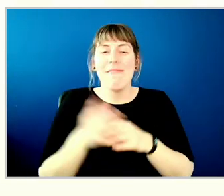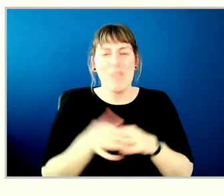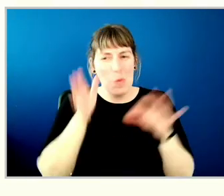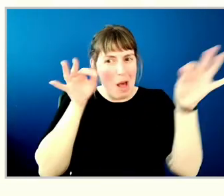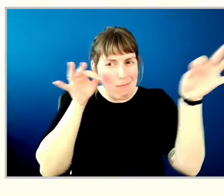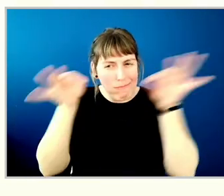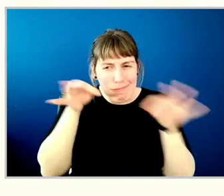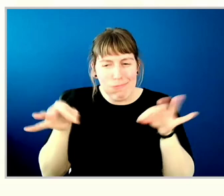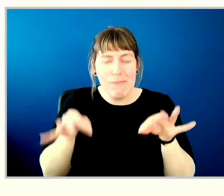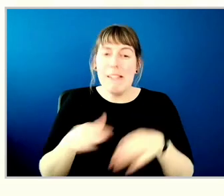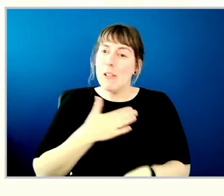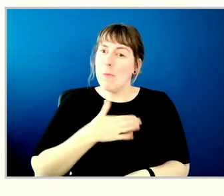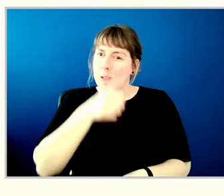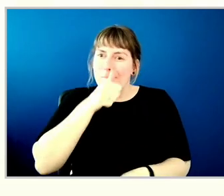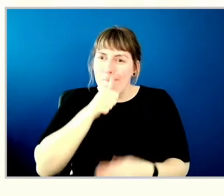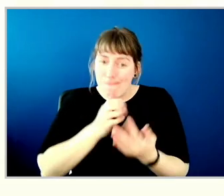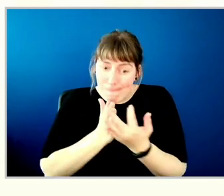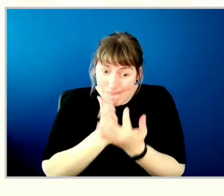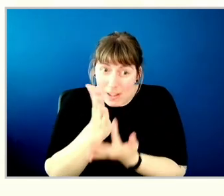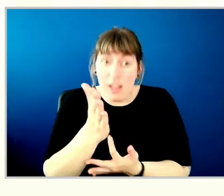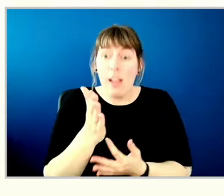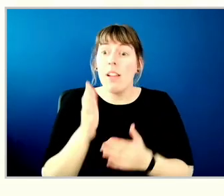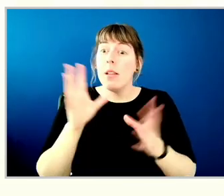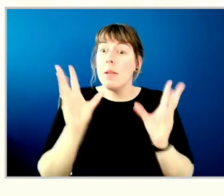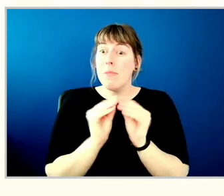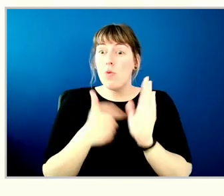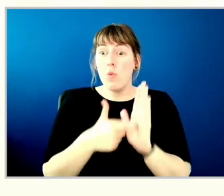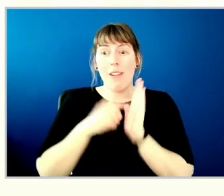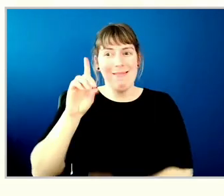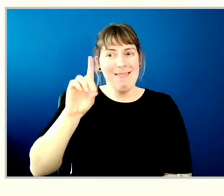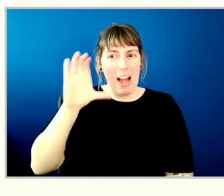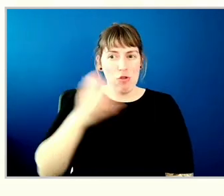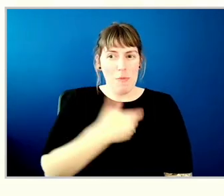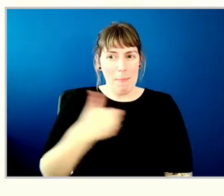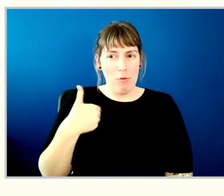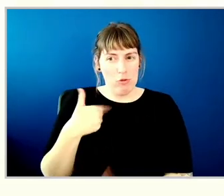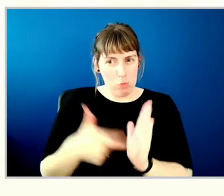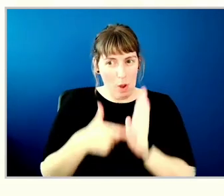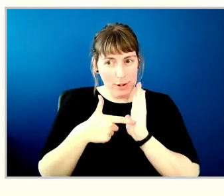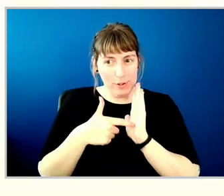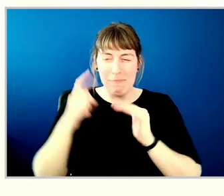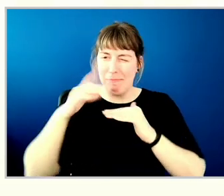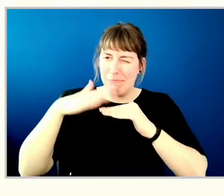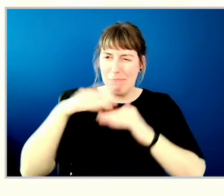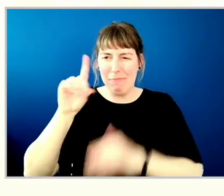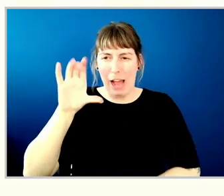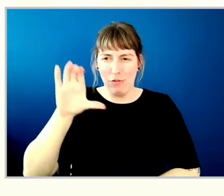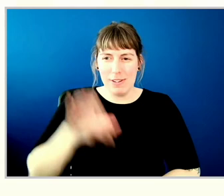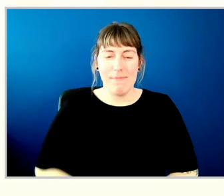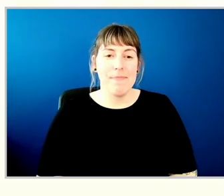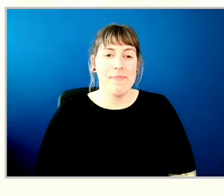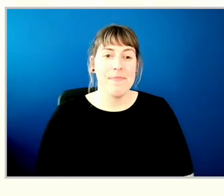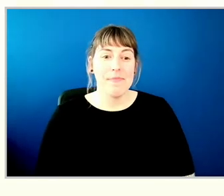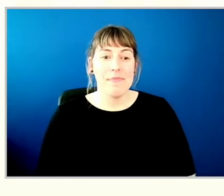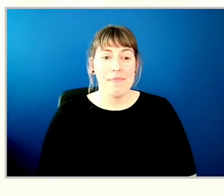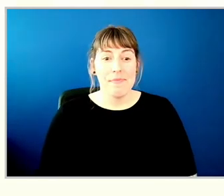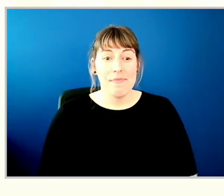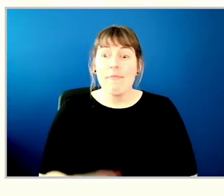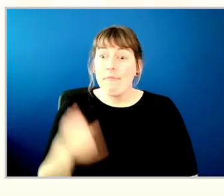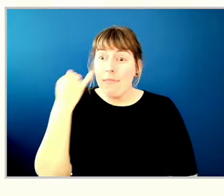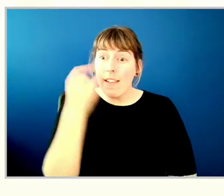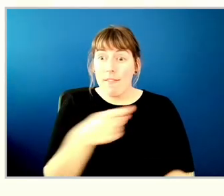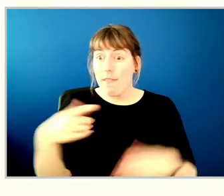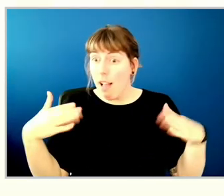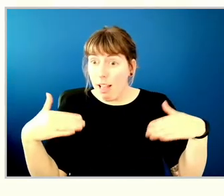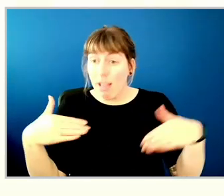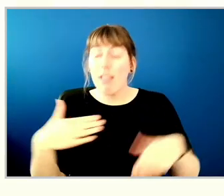end, as we need 100 members for this meeting to be duly convened. If you haven't already done so, please make sure to